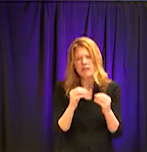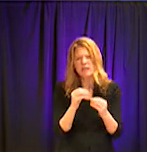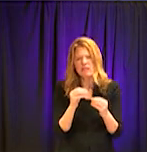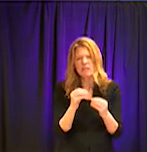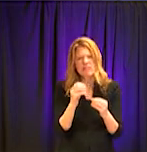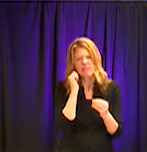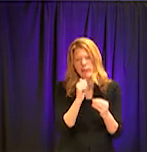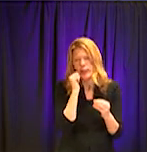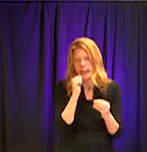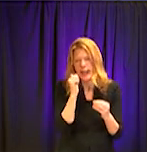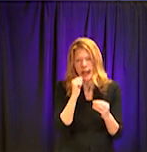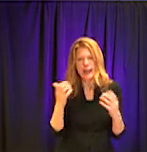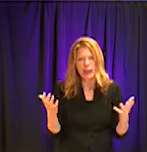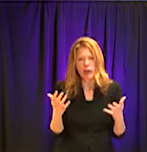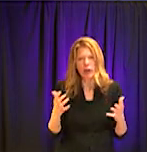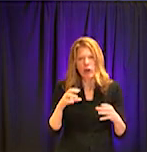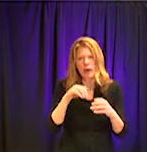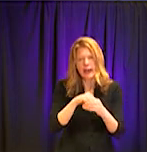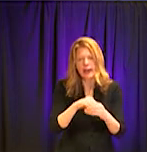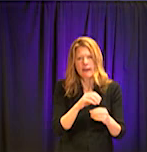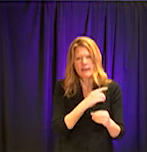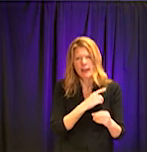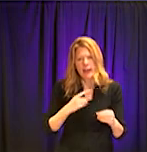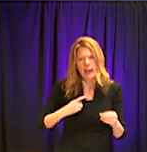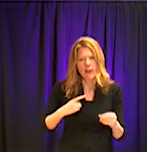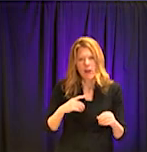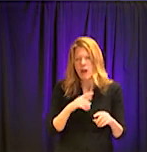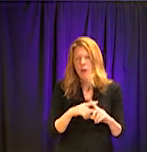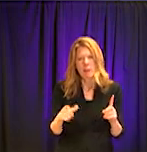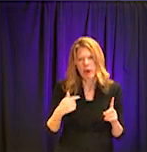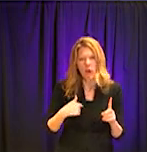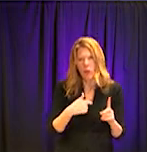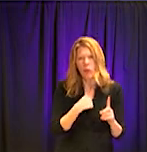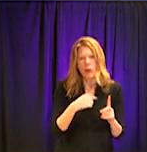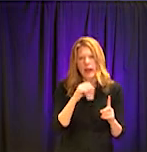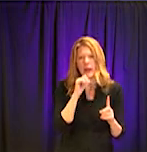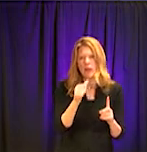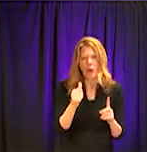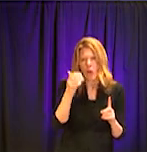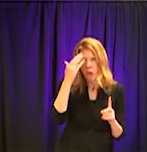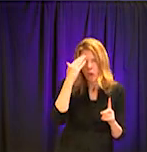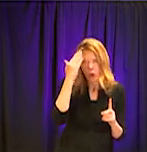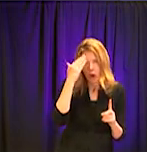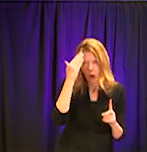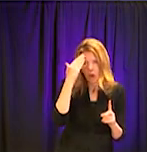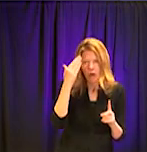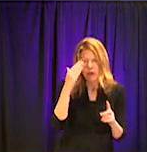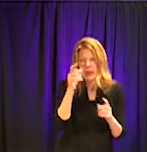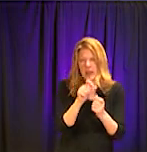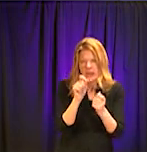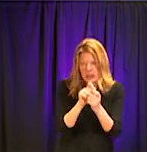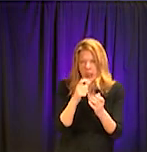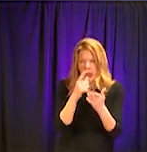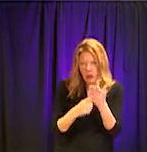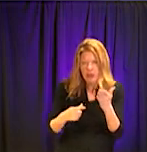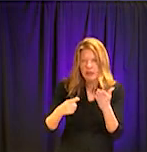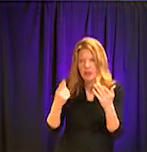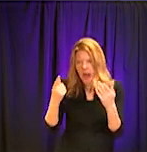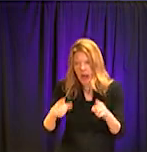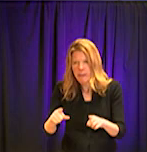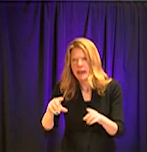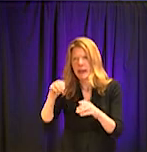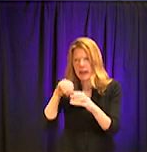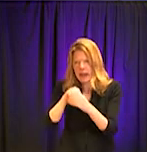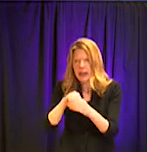you know, you're not going to go by the police or fire station and see everyone that right. That's that's not that right. So many people all right